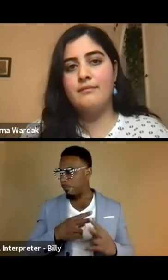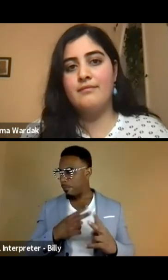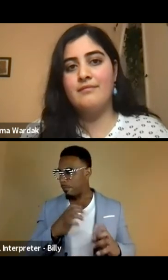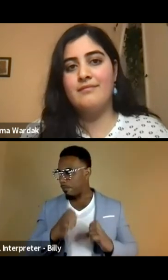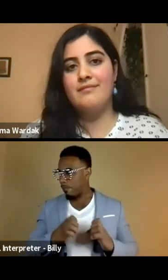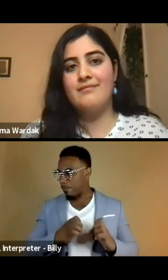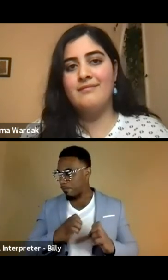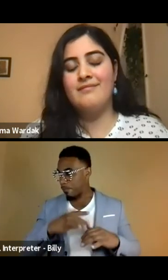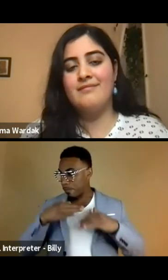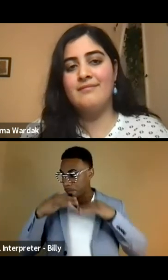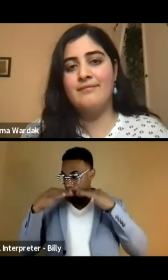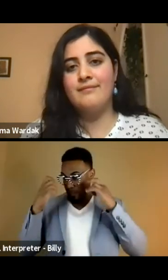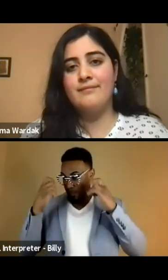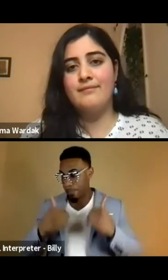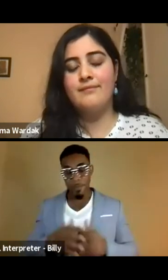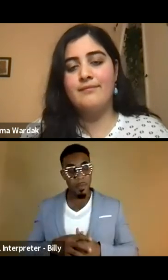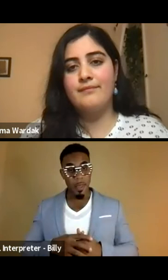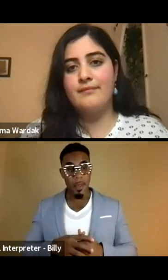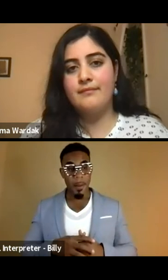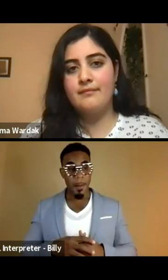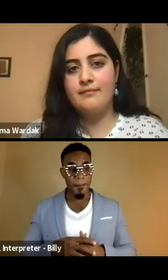emotional for me, uh,